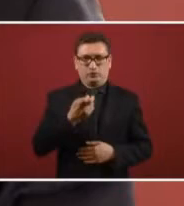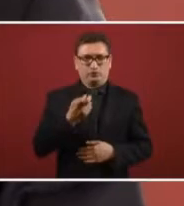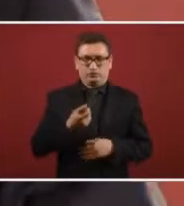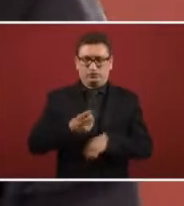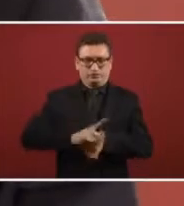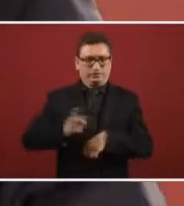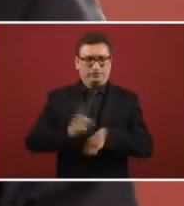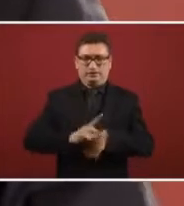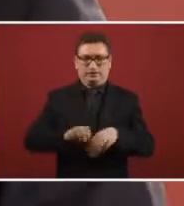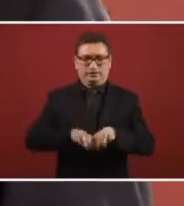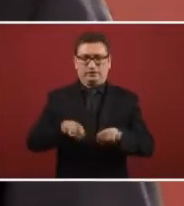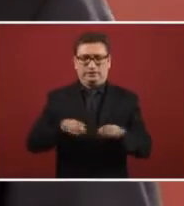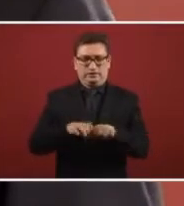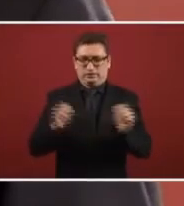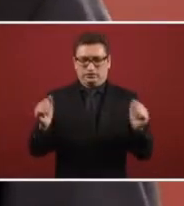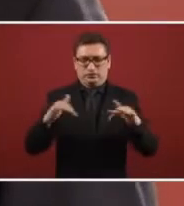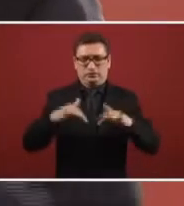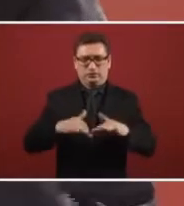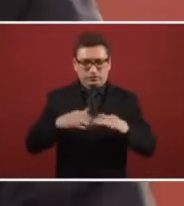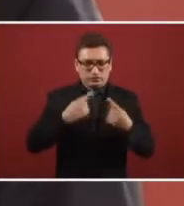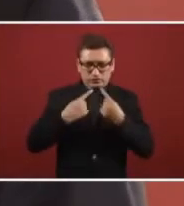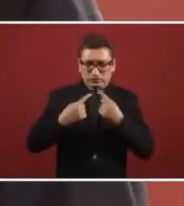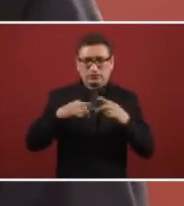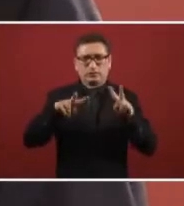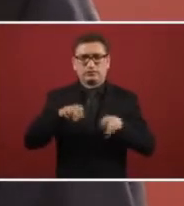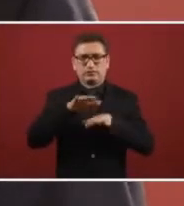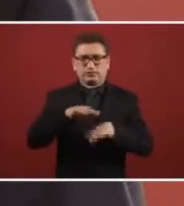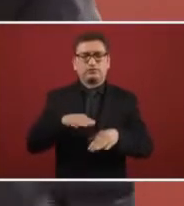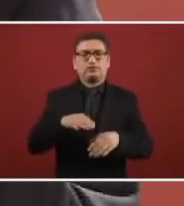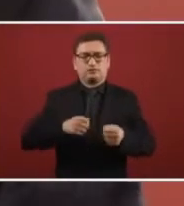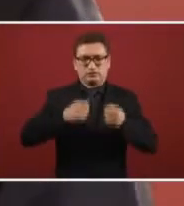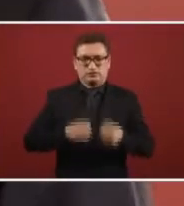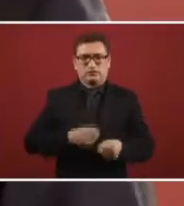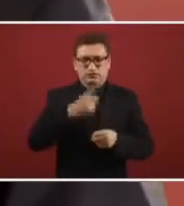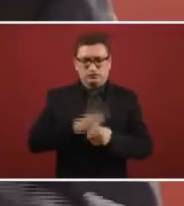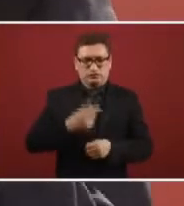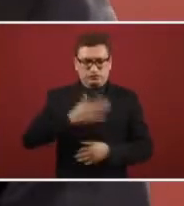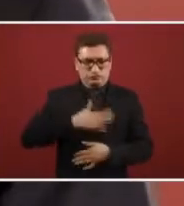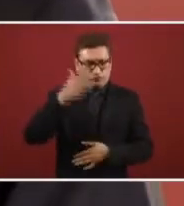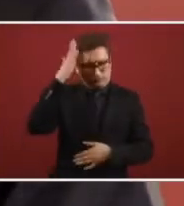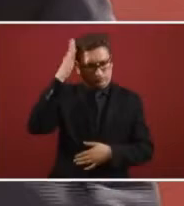we meet every day in the Cabinet Security. And I head it,